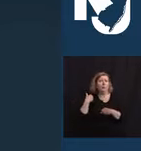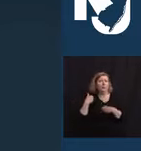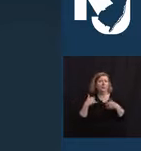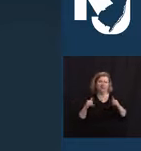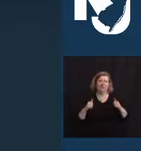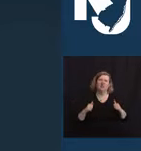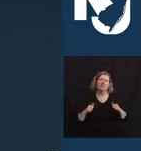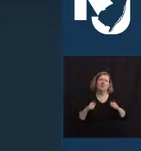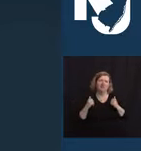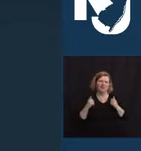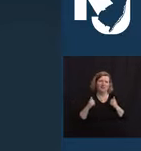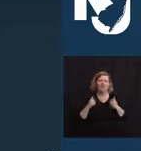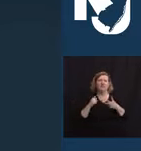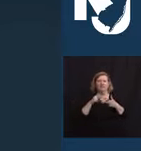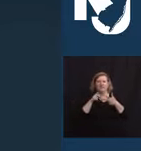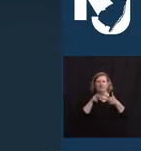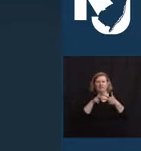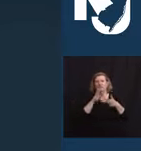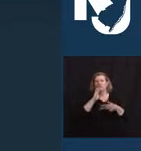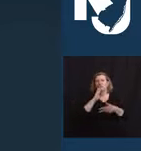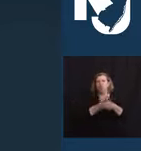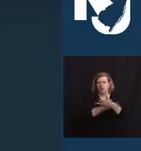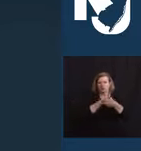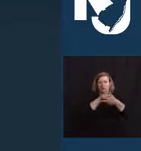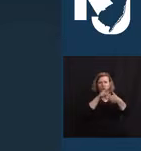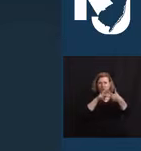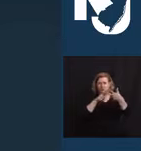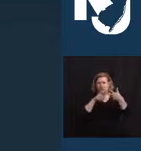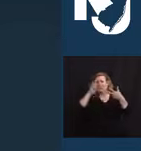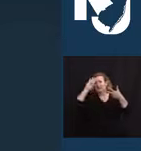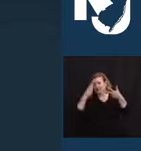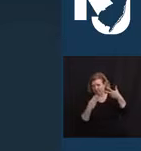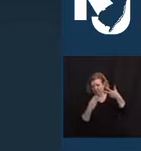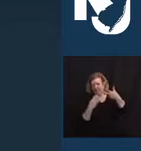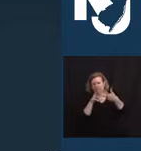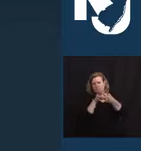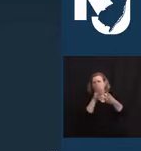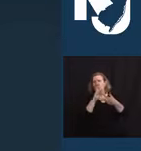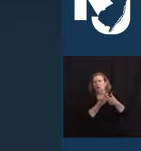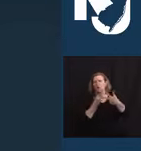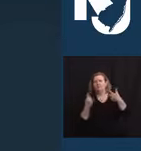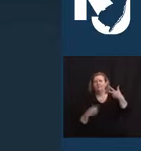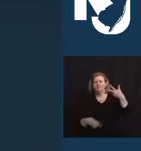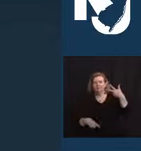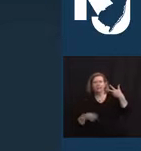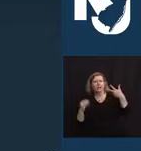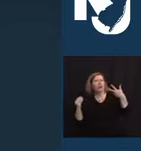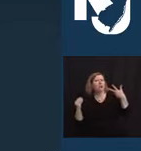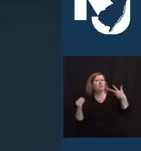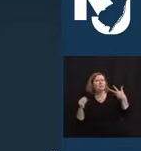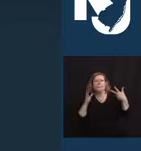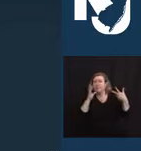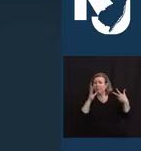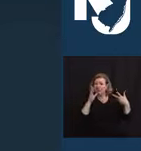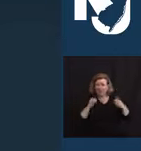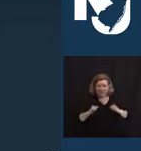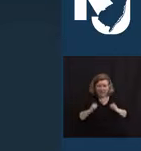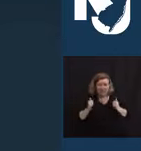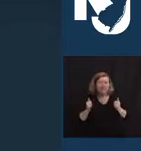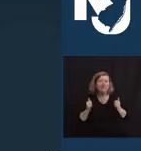Sarah, and William, his mother Patricia, among countless friends and members of the FDNY